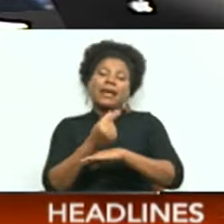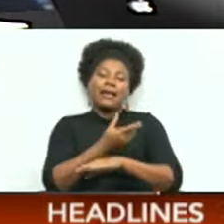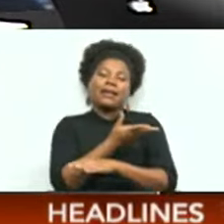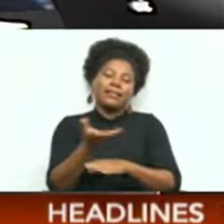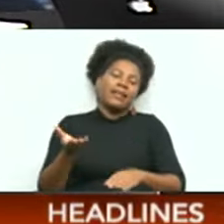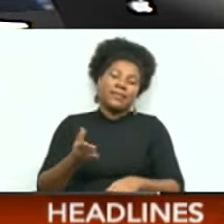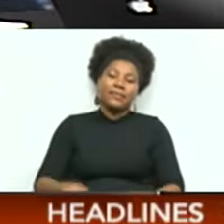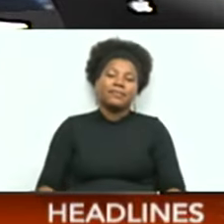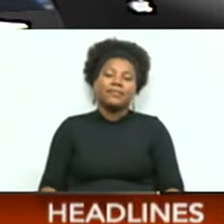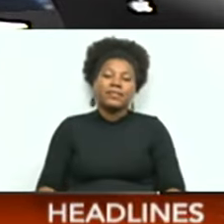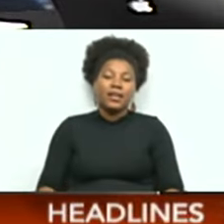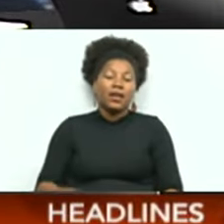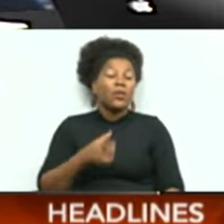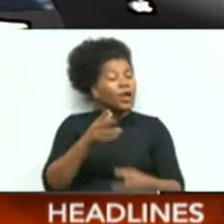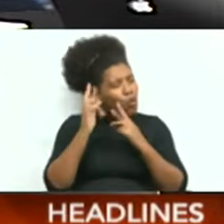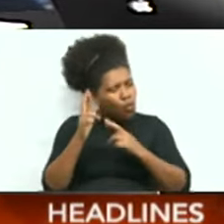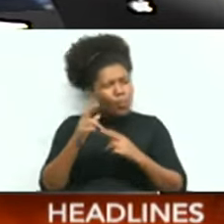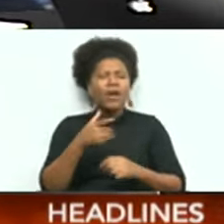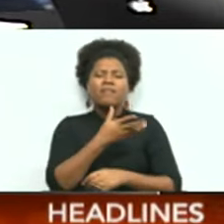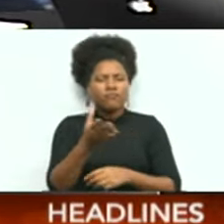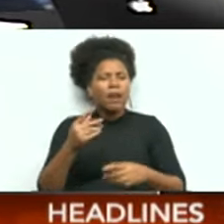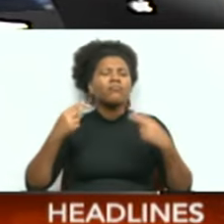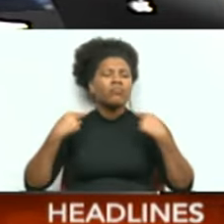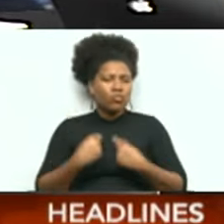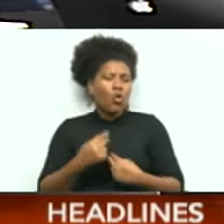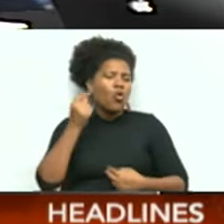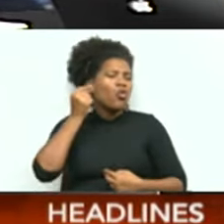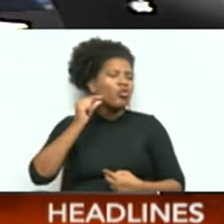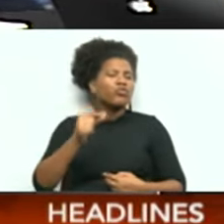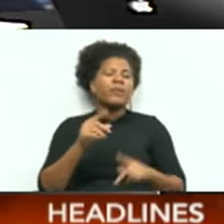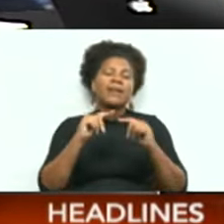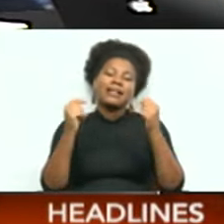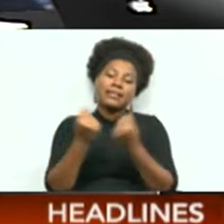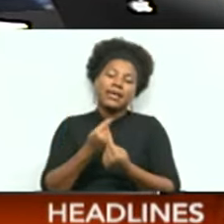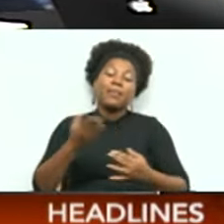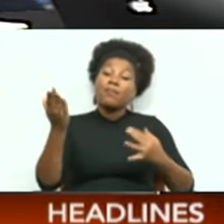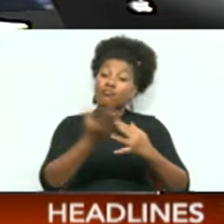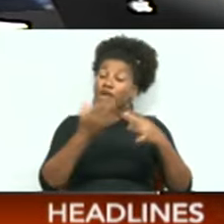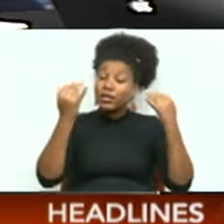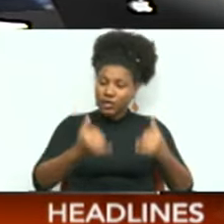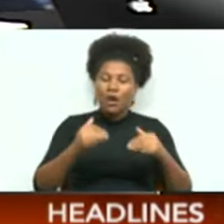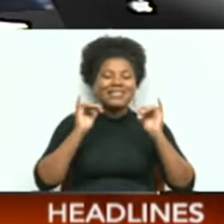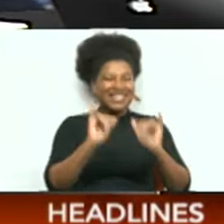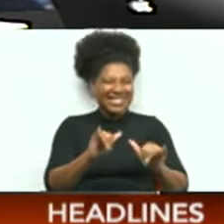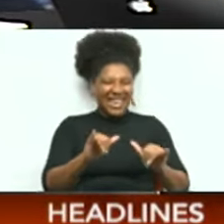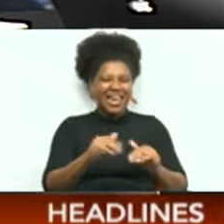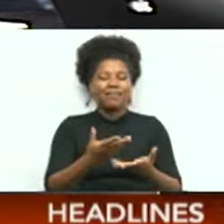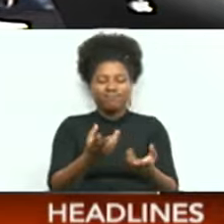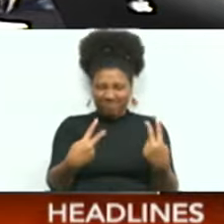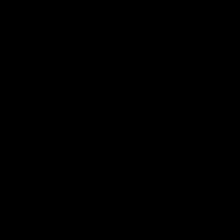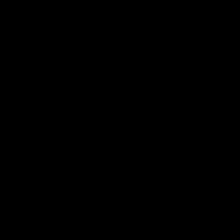We're expecting some gold from that team as well. Alright, thank you so much, Jovan. Let's take a break, stay with us here on CNC3.